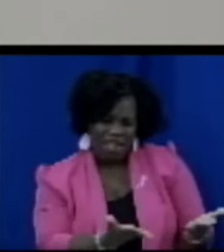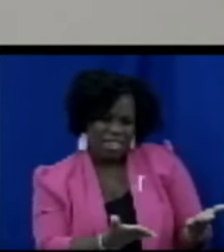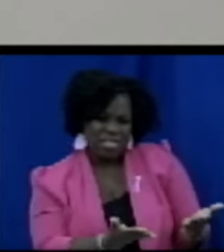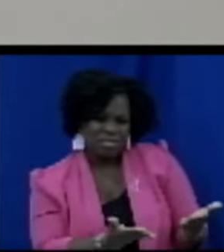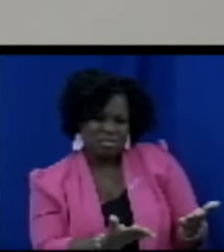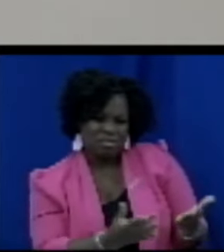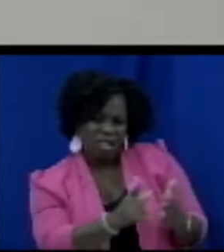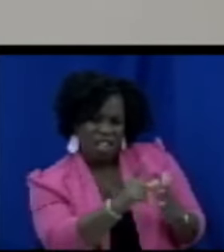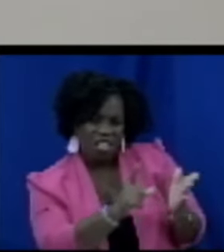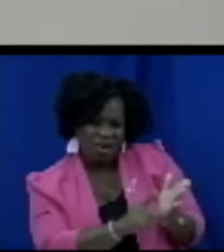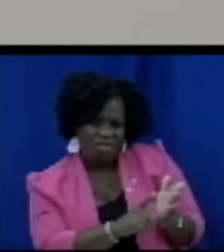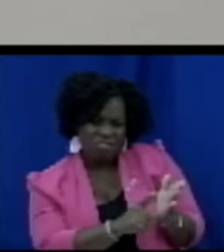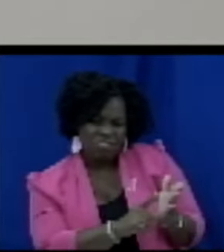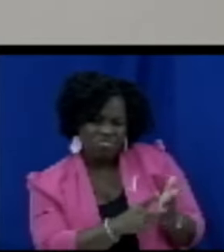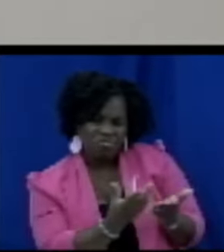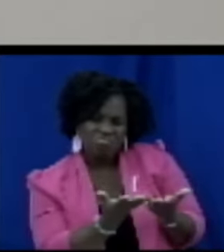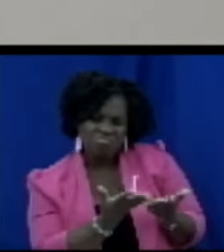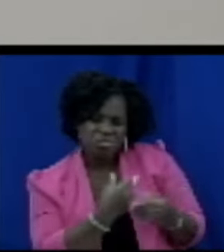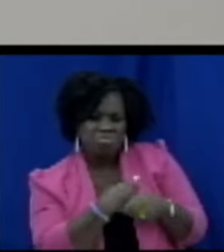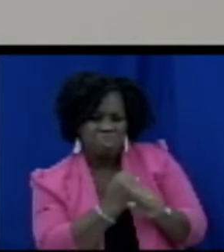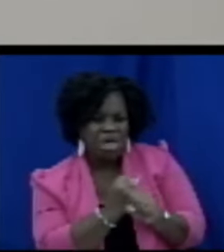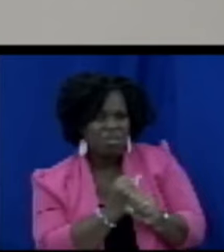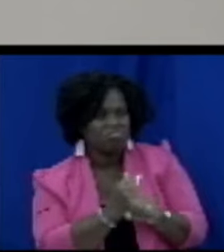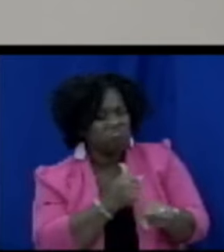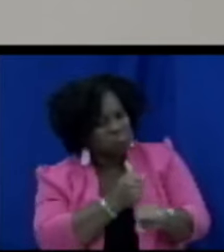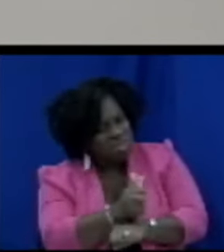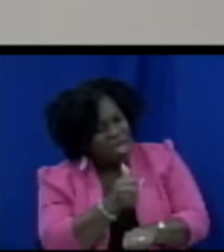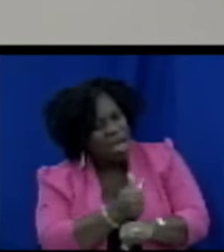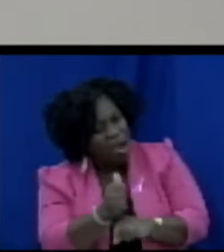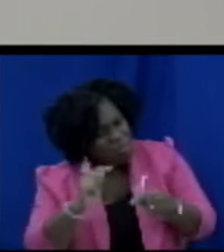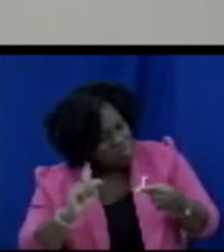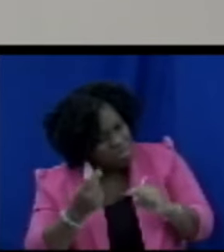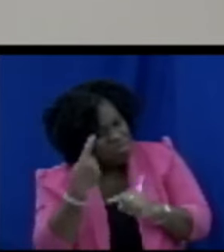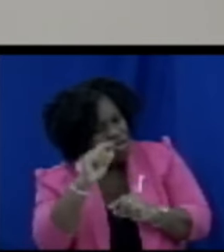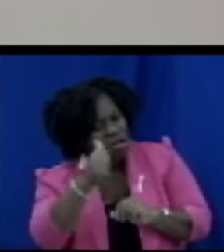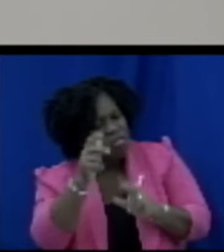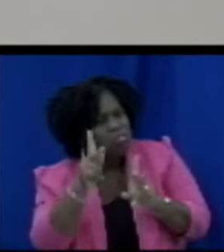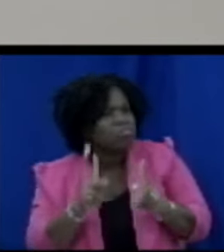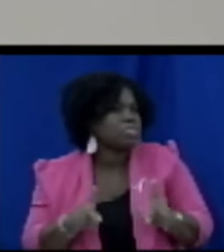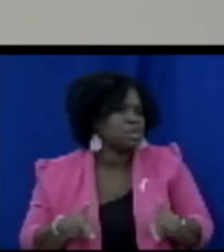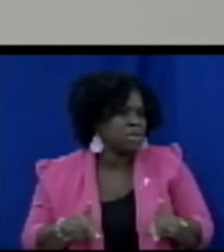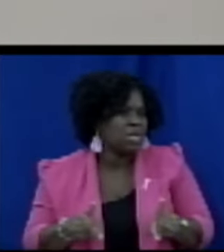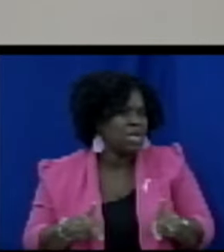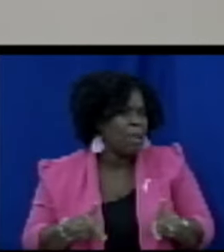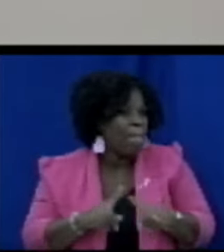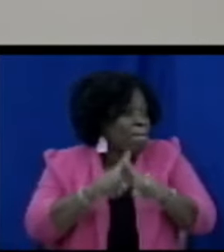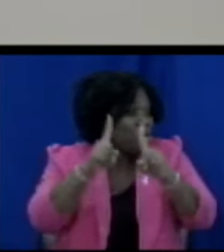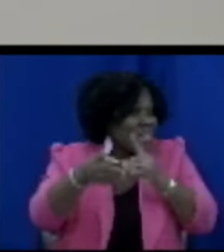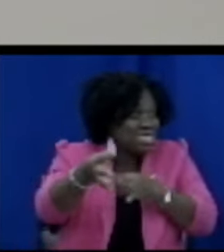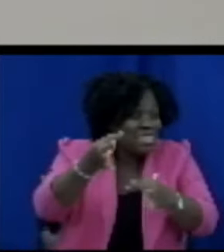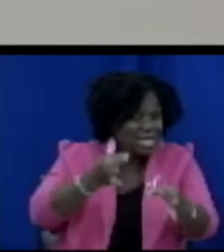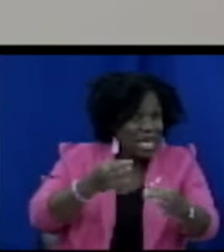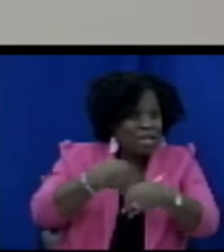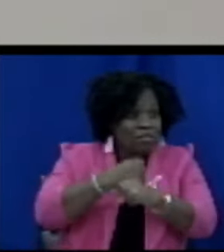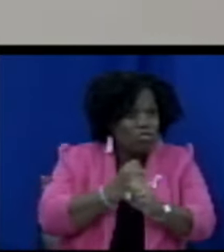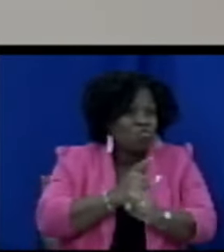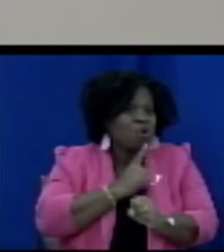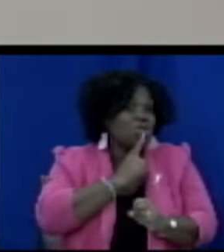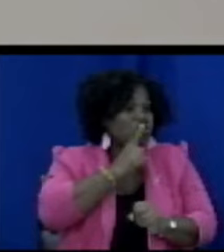here in the Federation of Sin Kids and Navis I think the aim of this legislation is to ensure that all sides and all